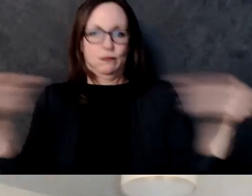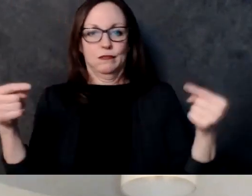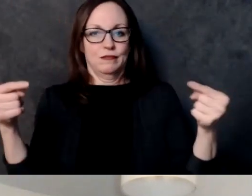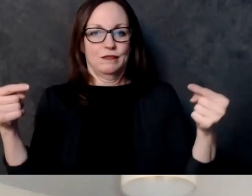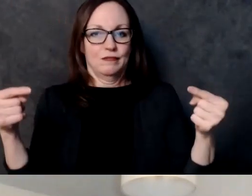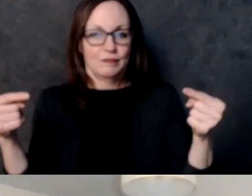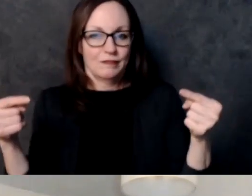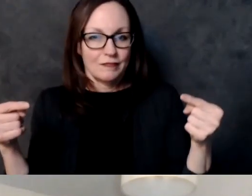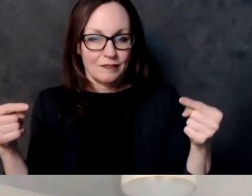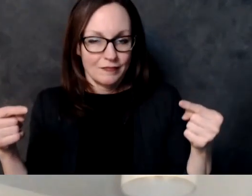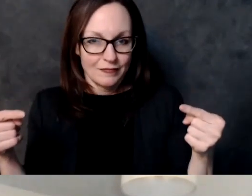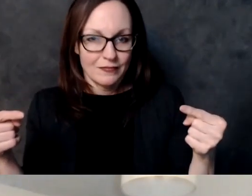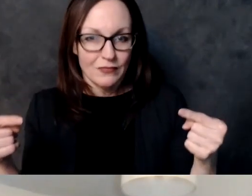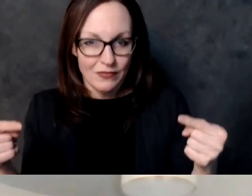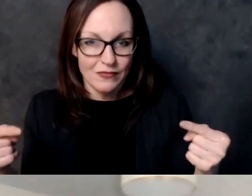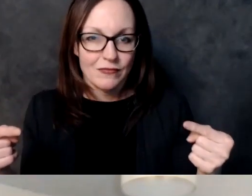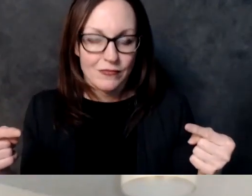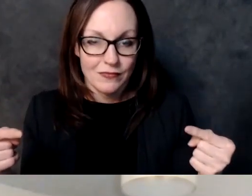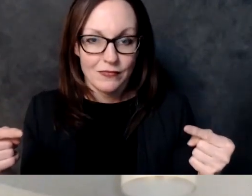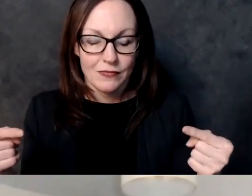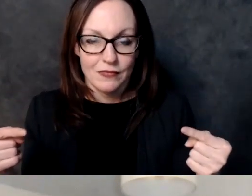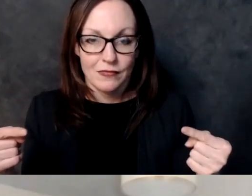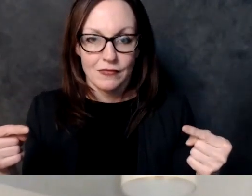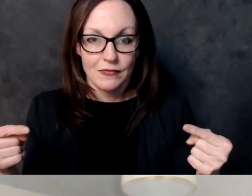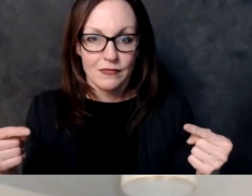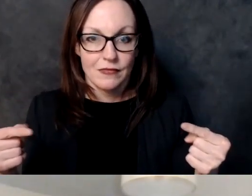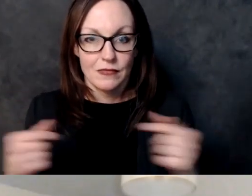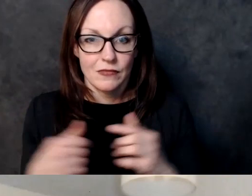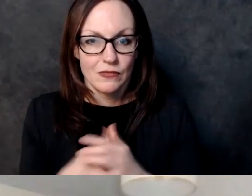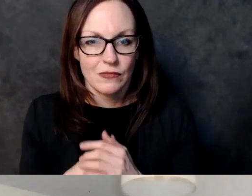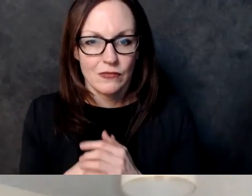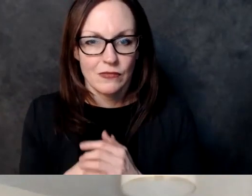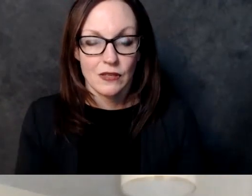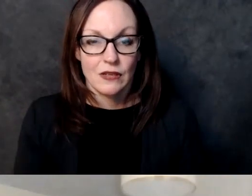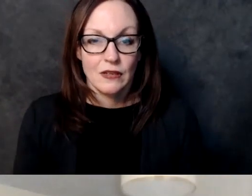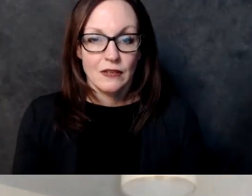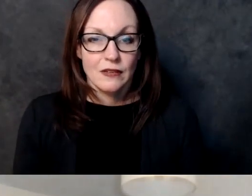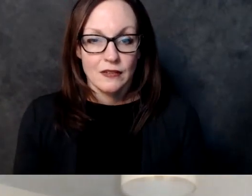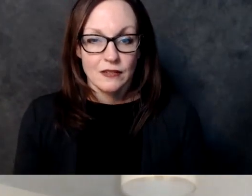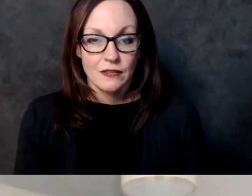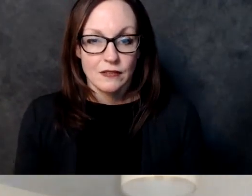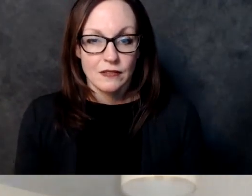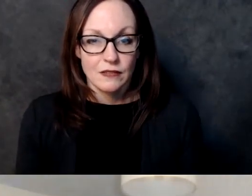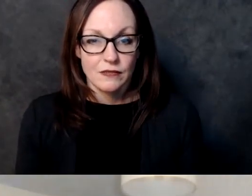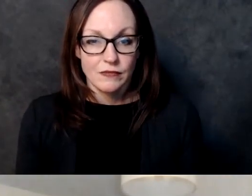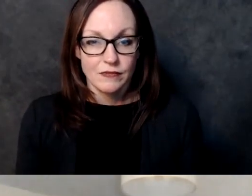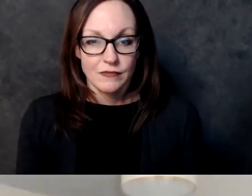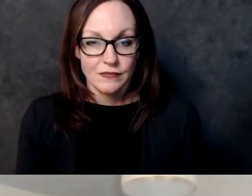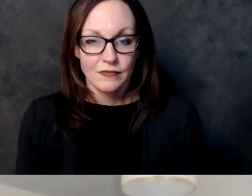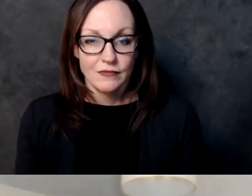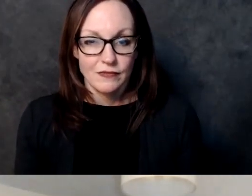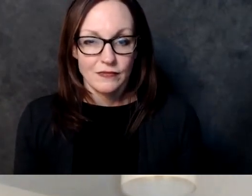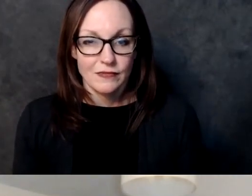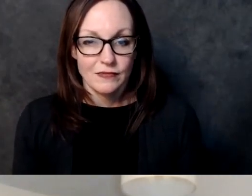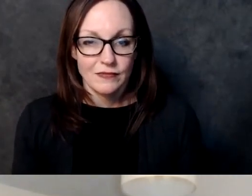professionalization model and the more education um has more benefits than going the other rub but i think it's much more complicated